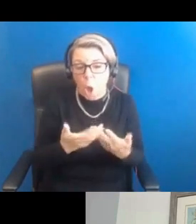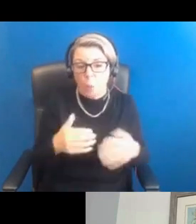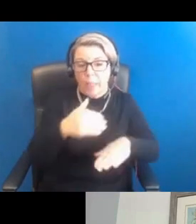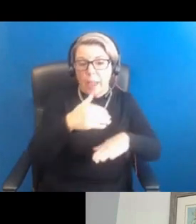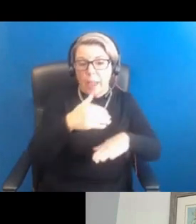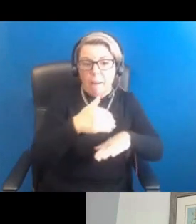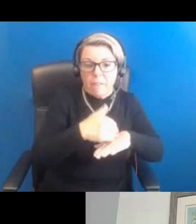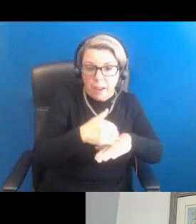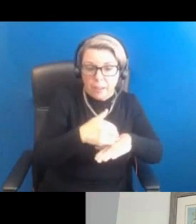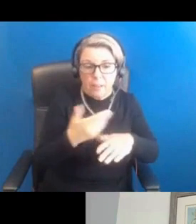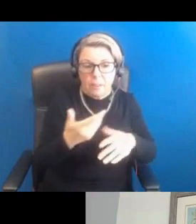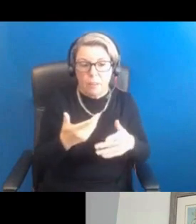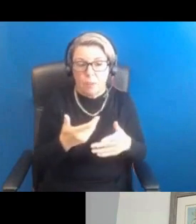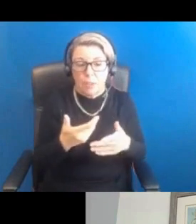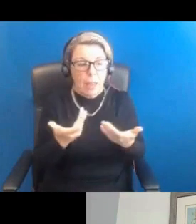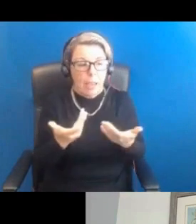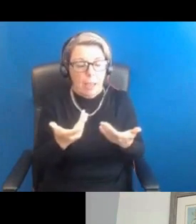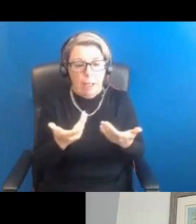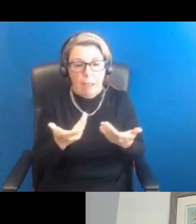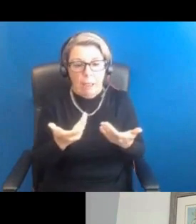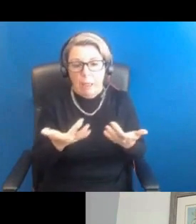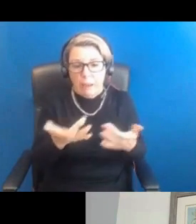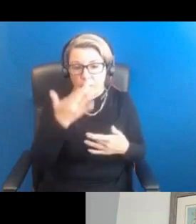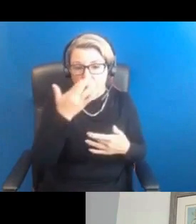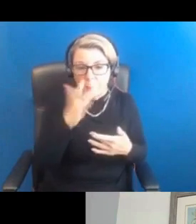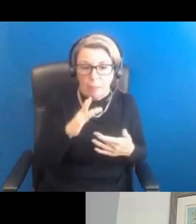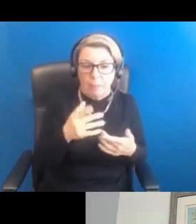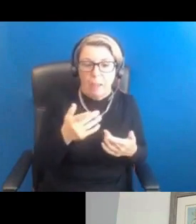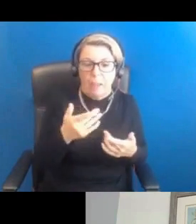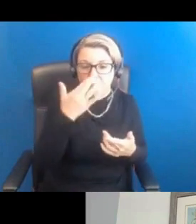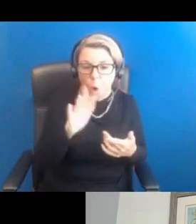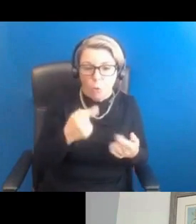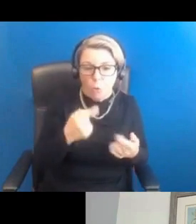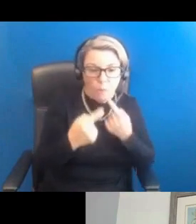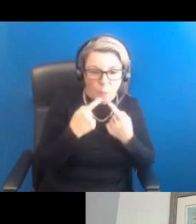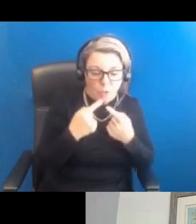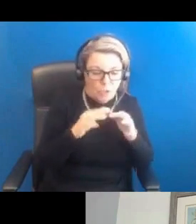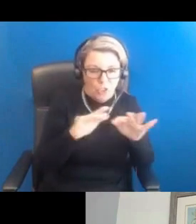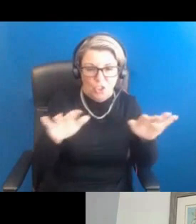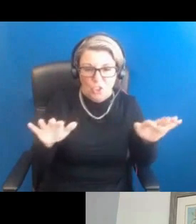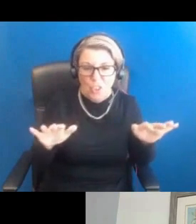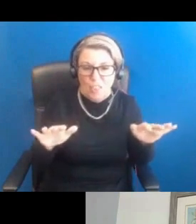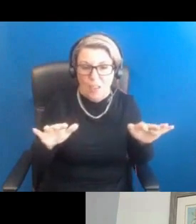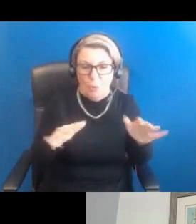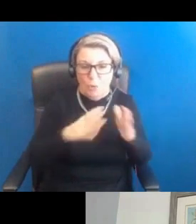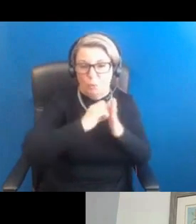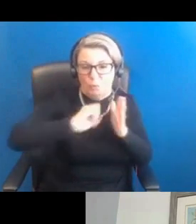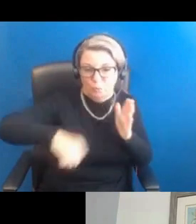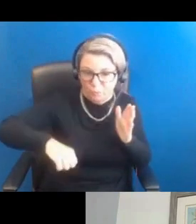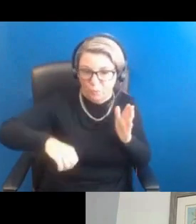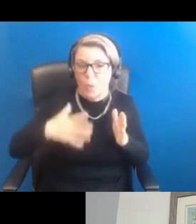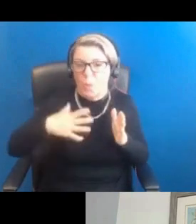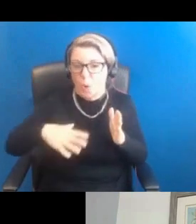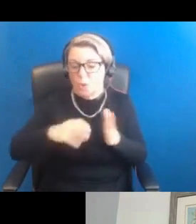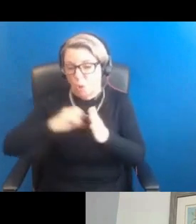and kind of debunk some of the myths and mystery and misinformation around this particular